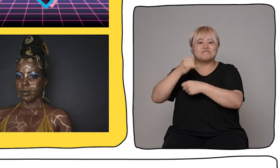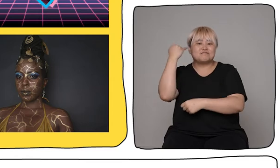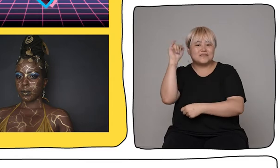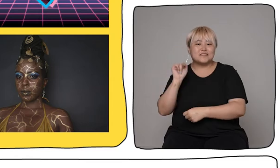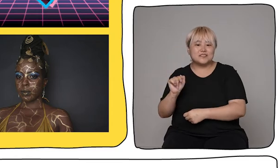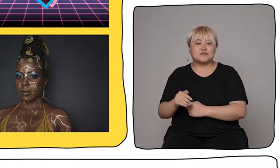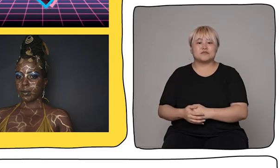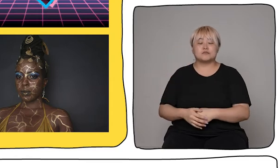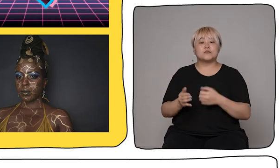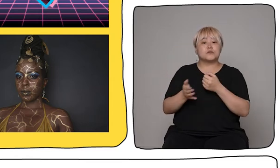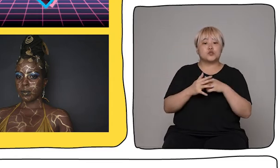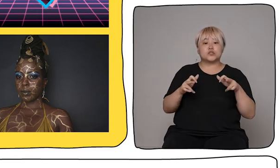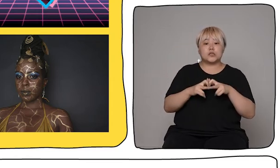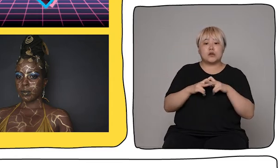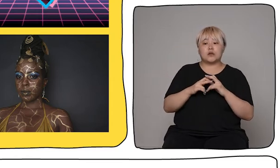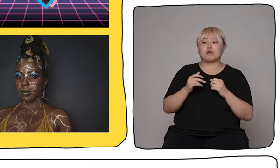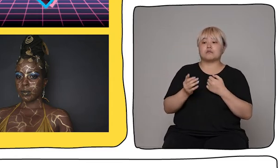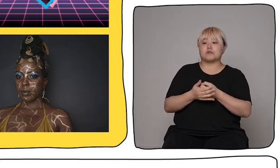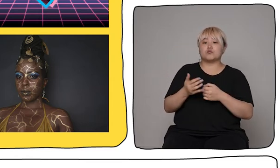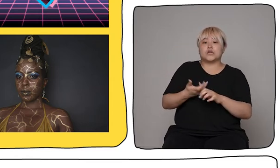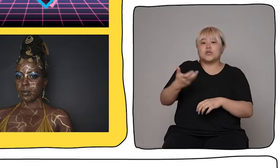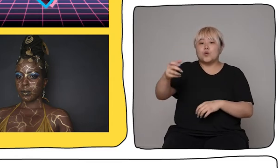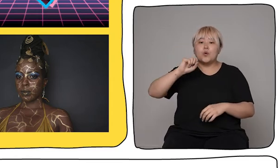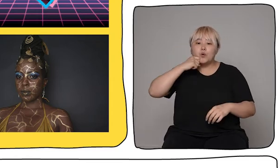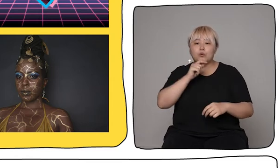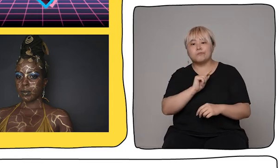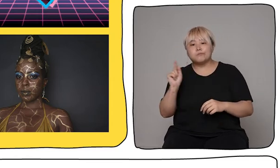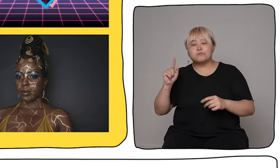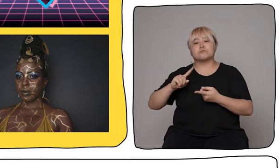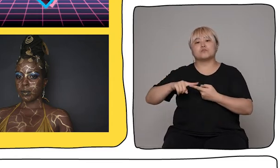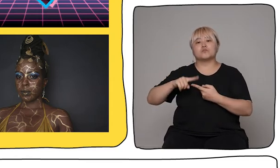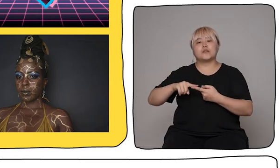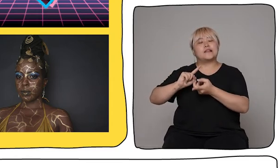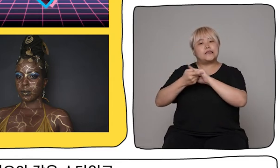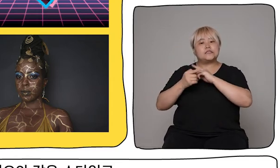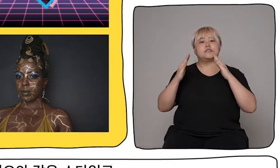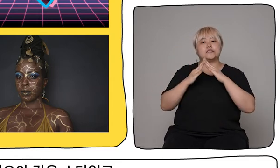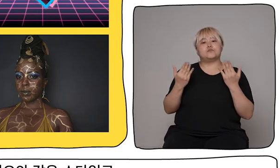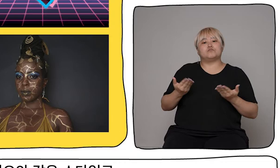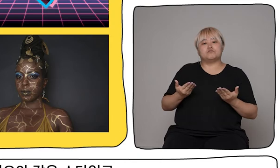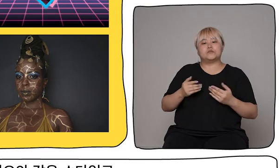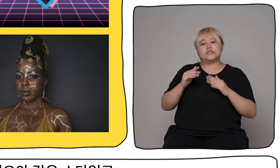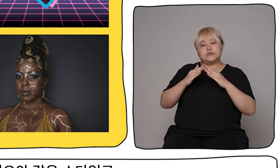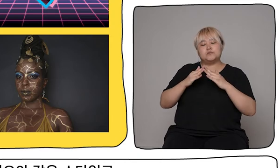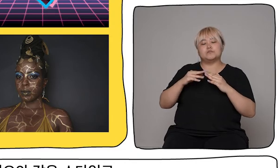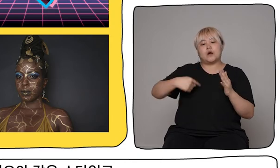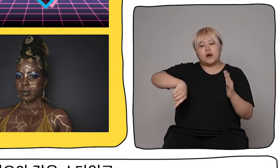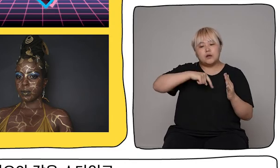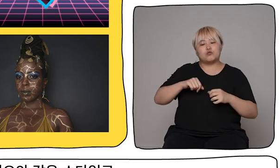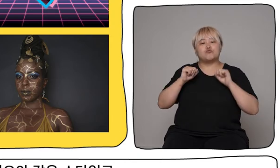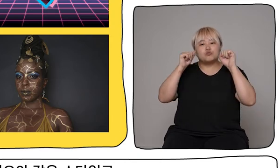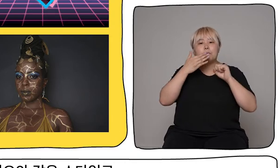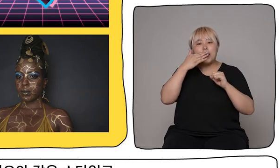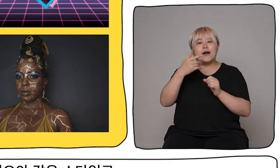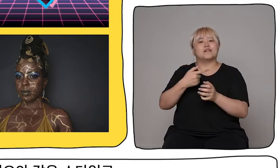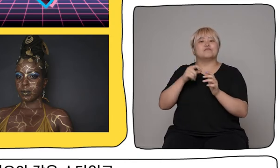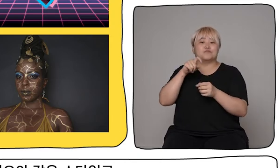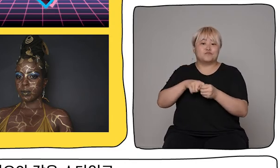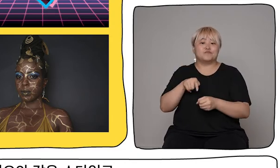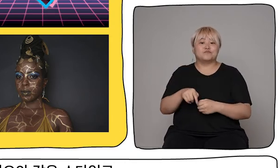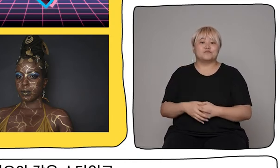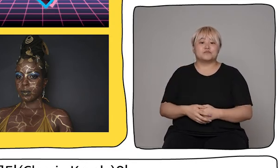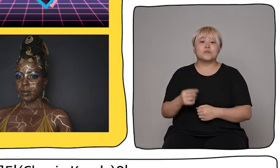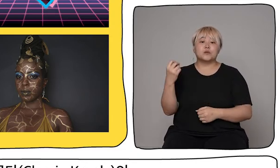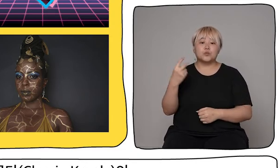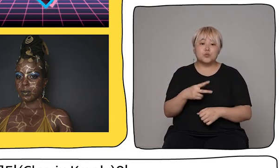mobility that may or may not have been affected by their disability or neurodivergence. And then that was filmed and edited within the same style as the original exercise